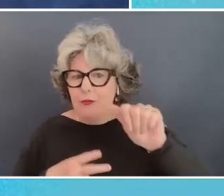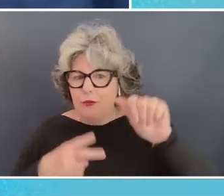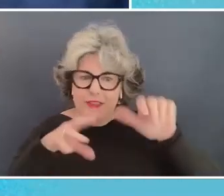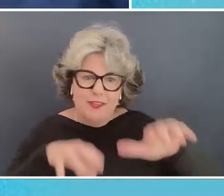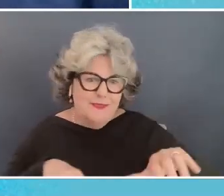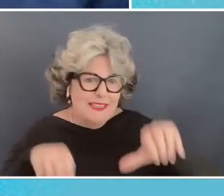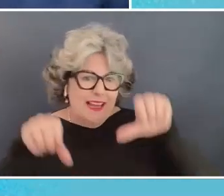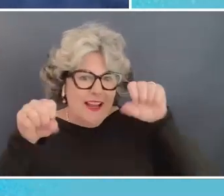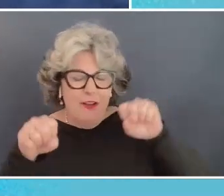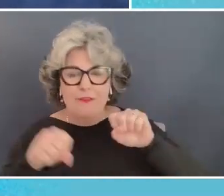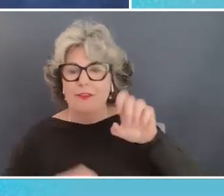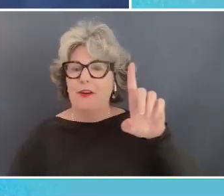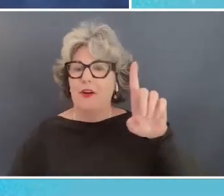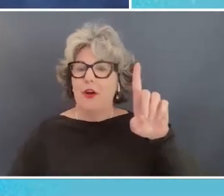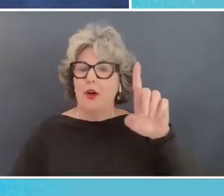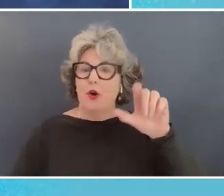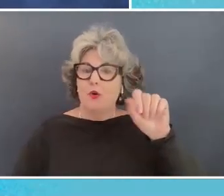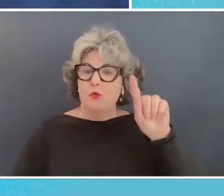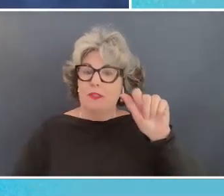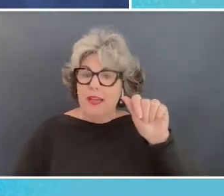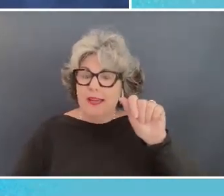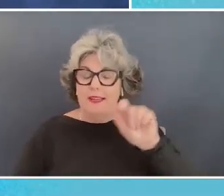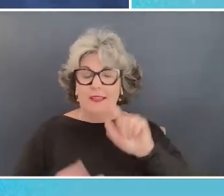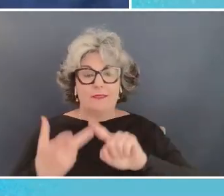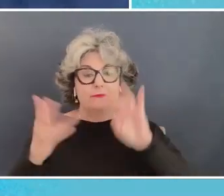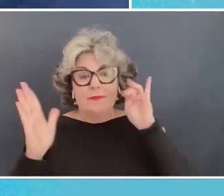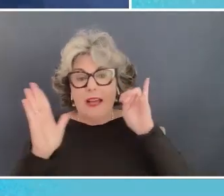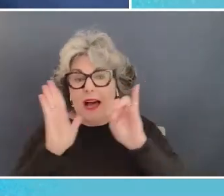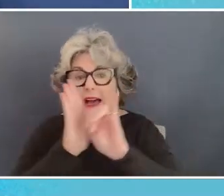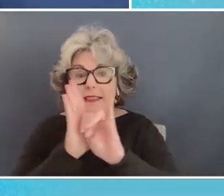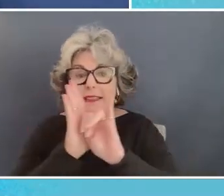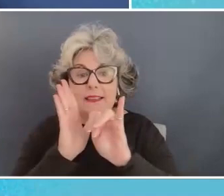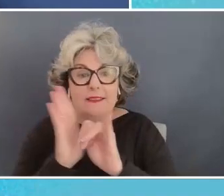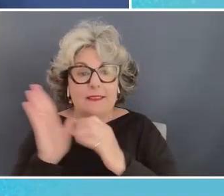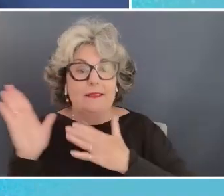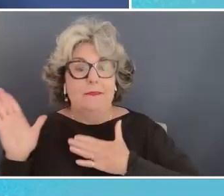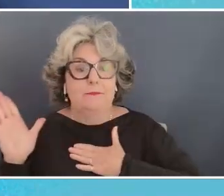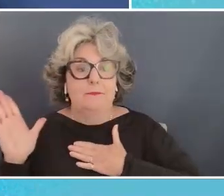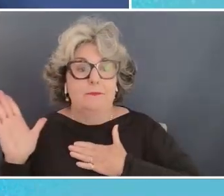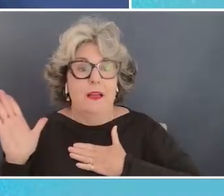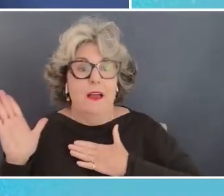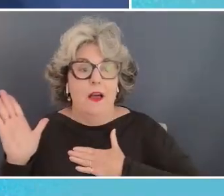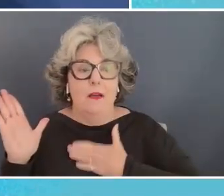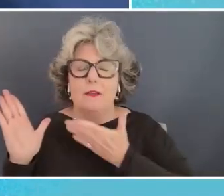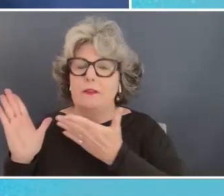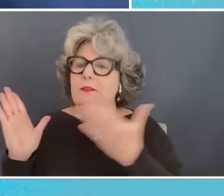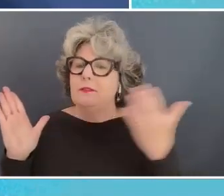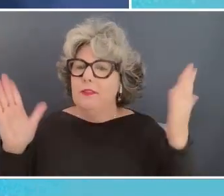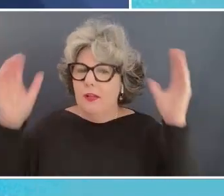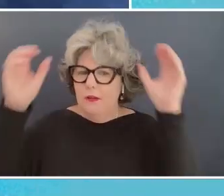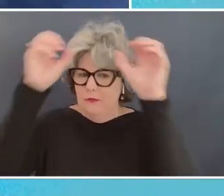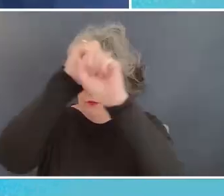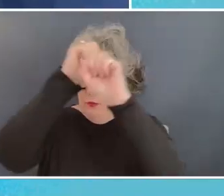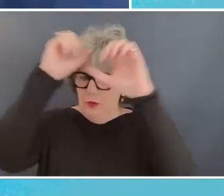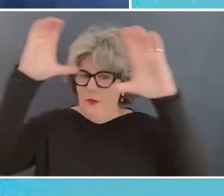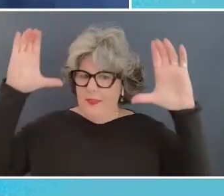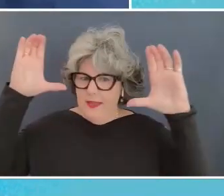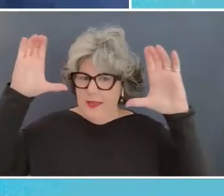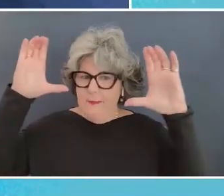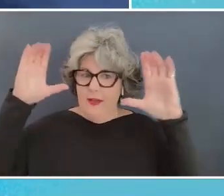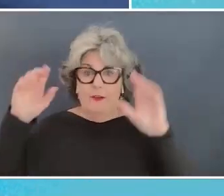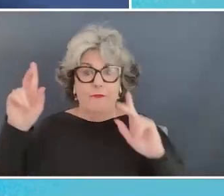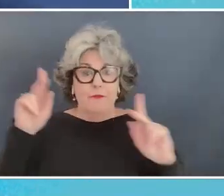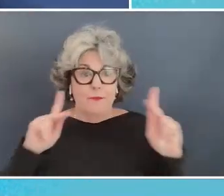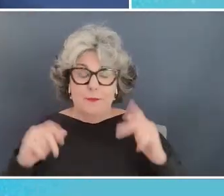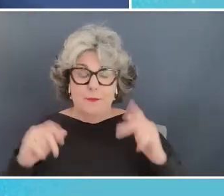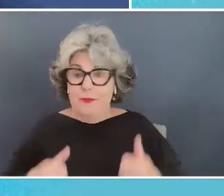data be our own will our identities uh be our own so when you think about and that's just for folks sitting living in this city